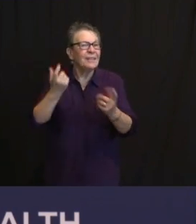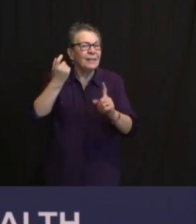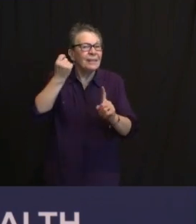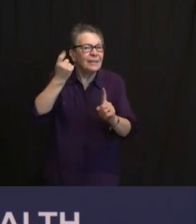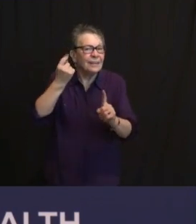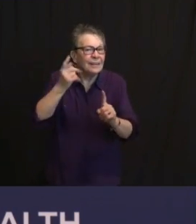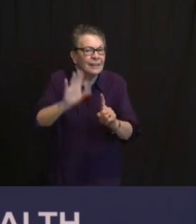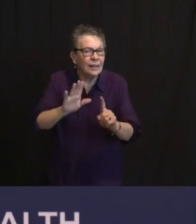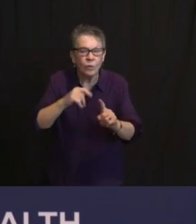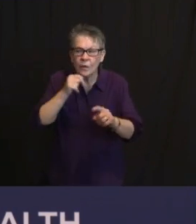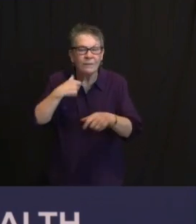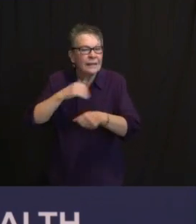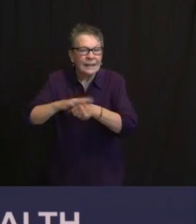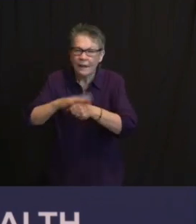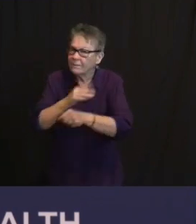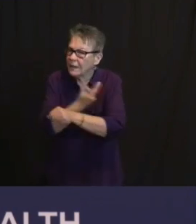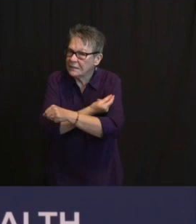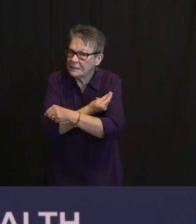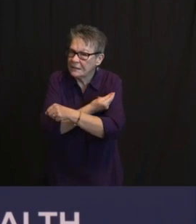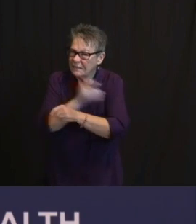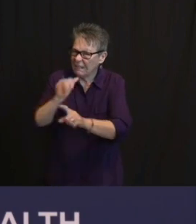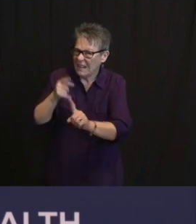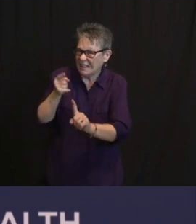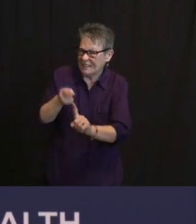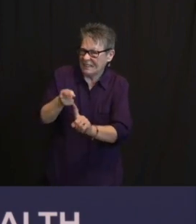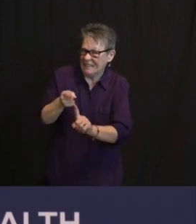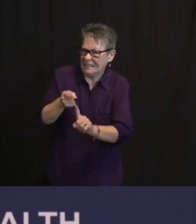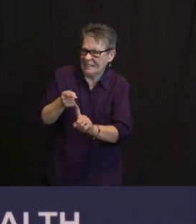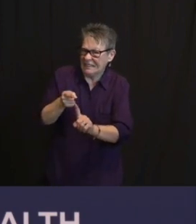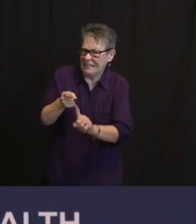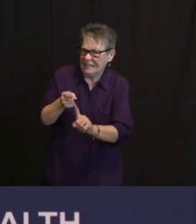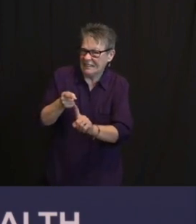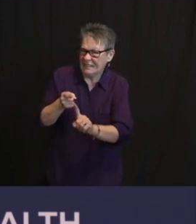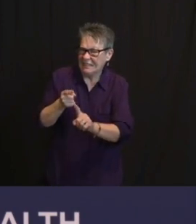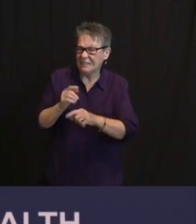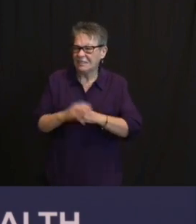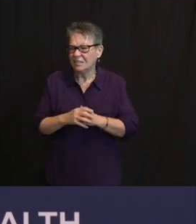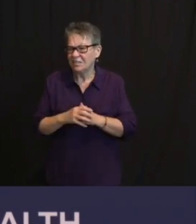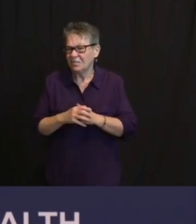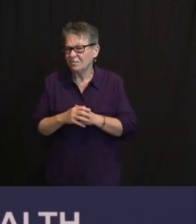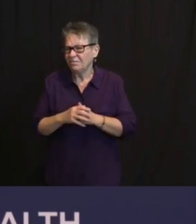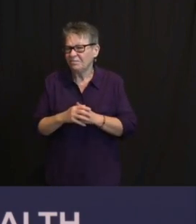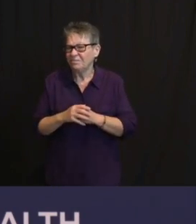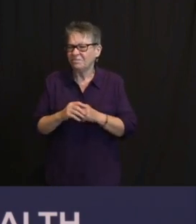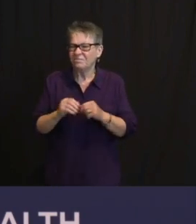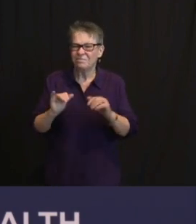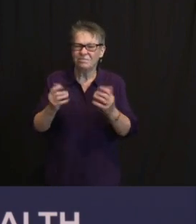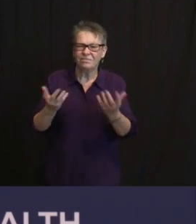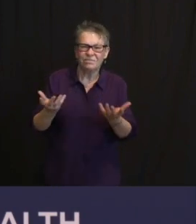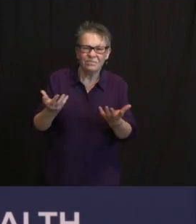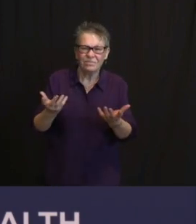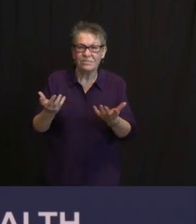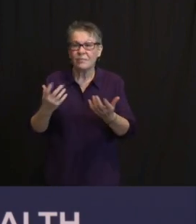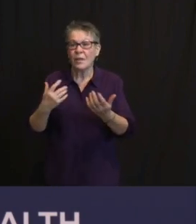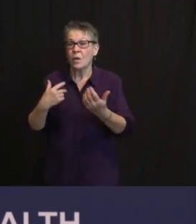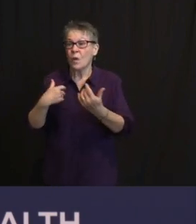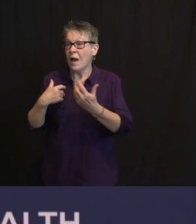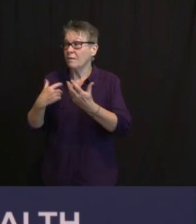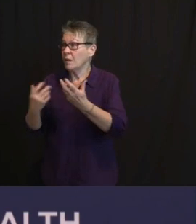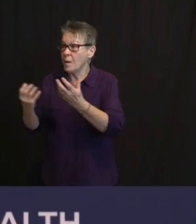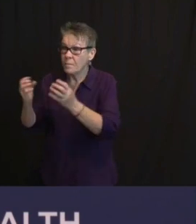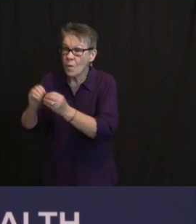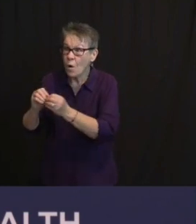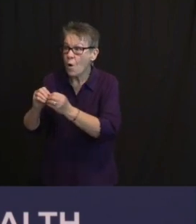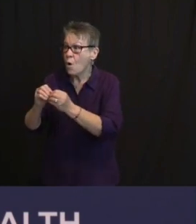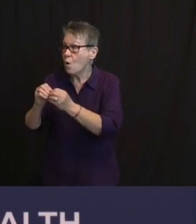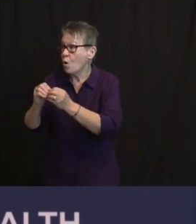PERIOD OF TIME THAT WILL GROW, AND THEN IT WILL EBB. AND THAT'S THE WAY, IT'S GOING TO BE AN EBBING AND FLOWING UNTIL WE GET THROUGH THIS.